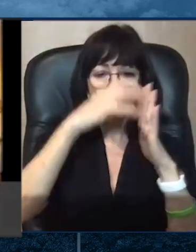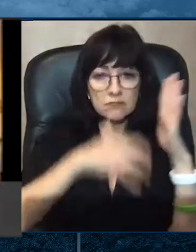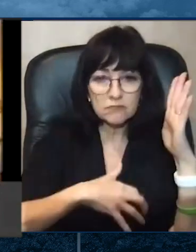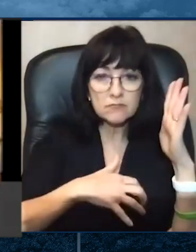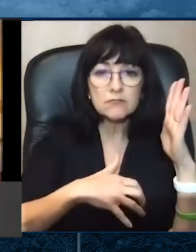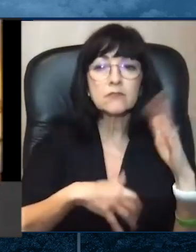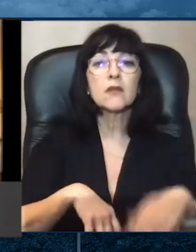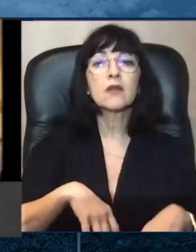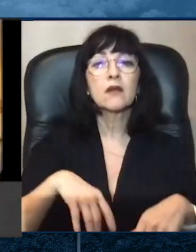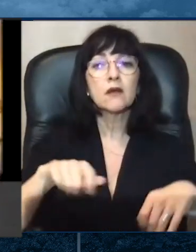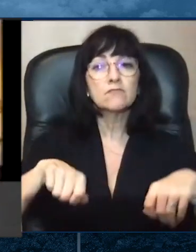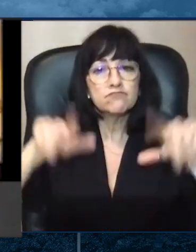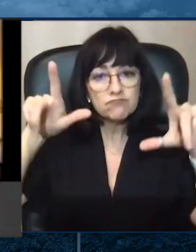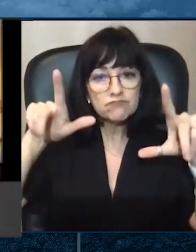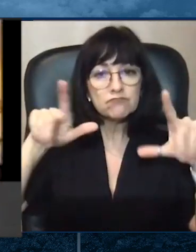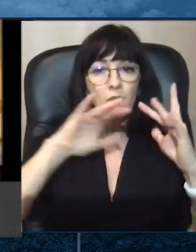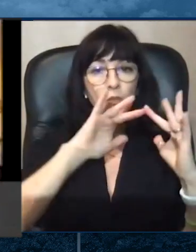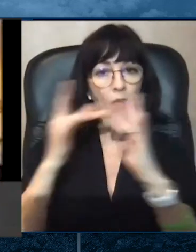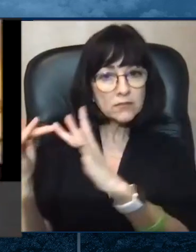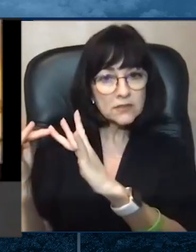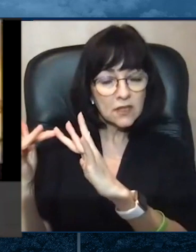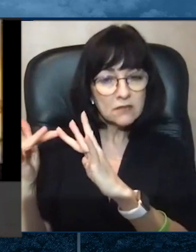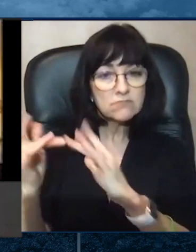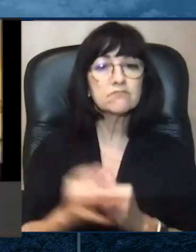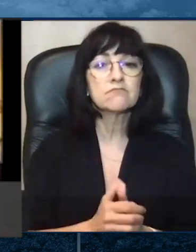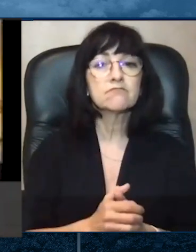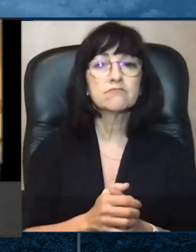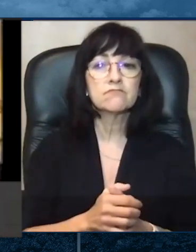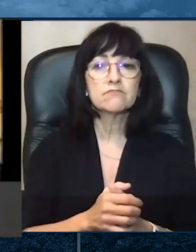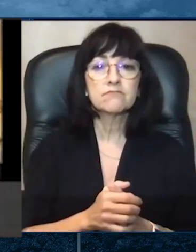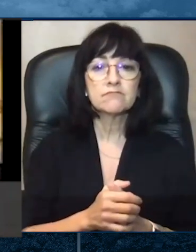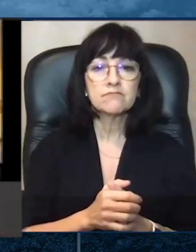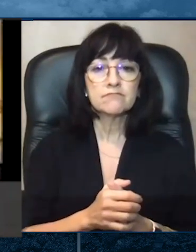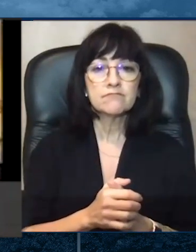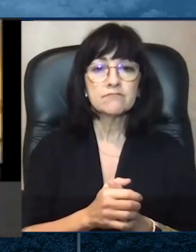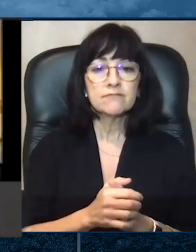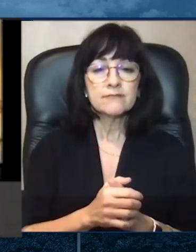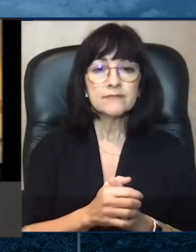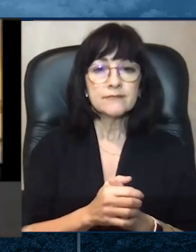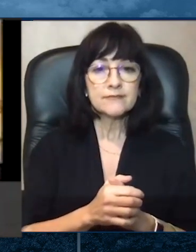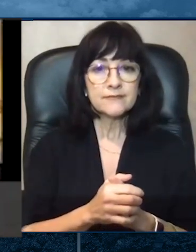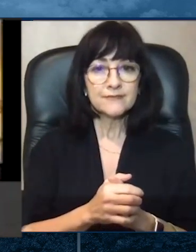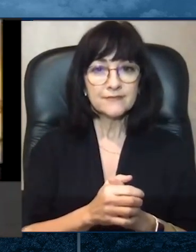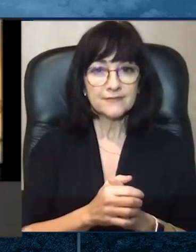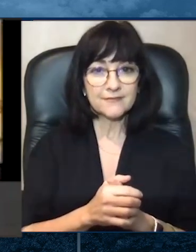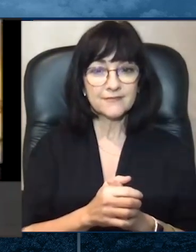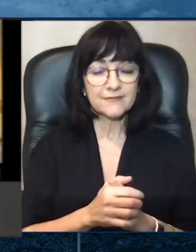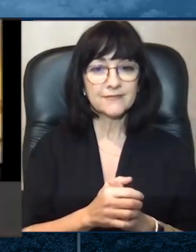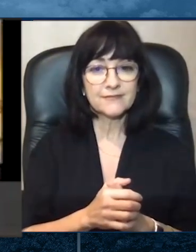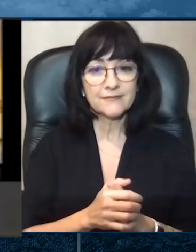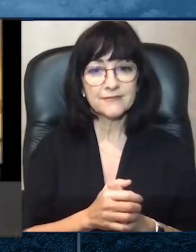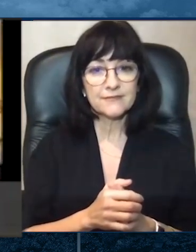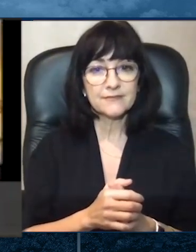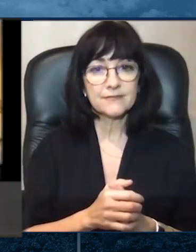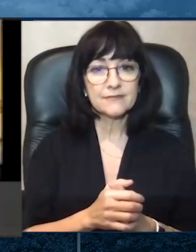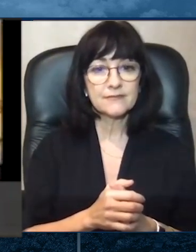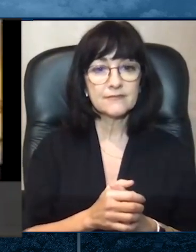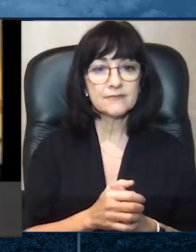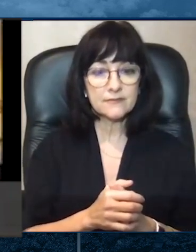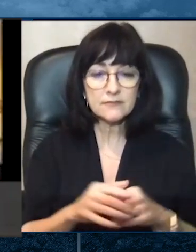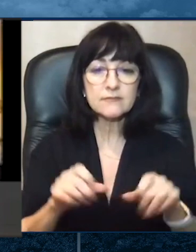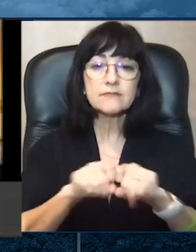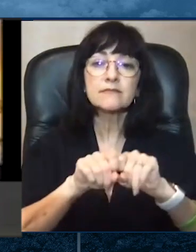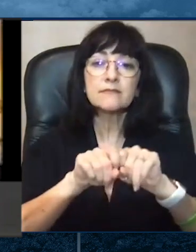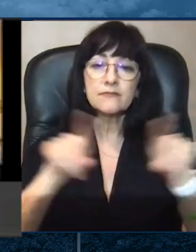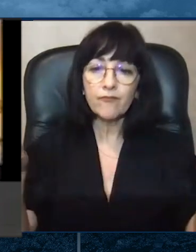discriminamos a nuestro medio de comunicación. La diferencia de